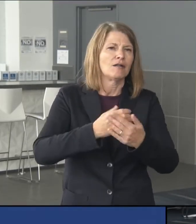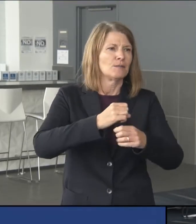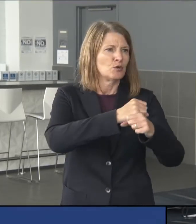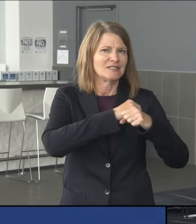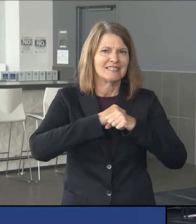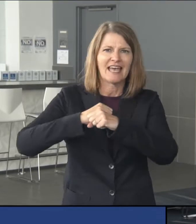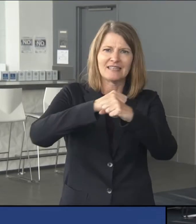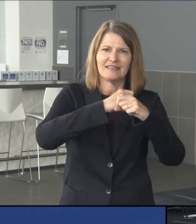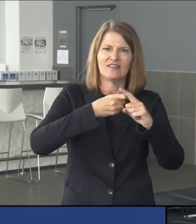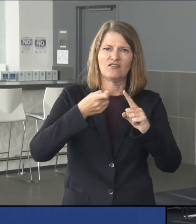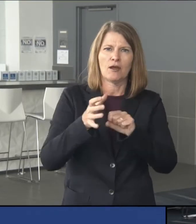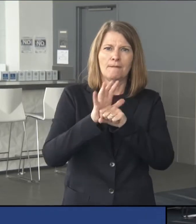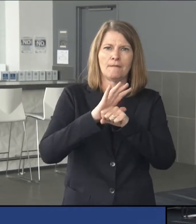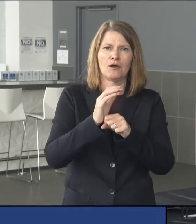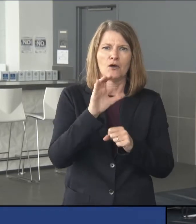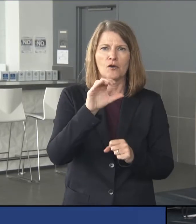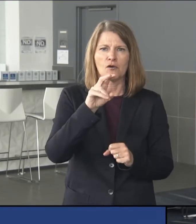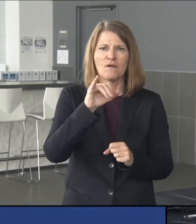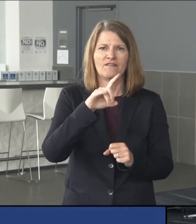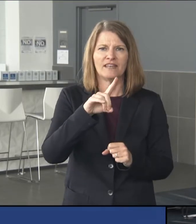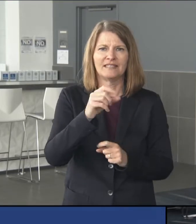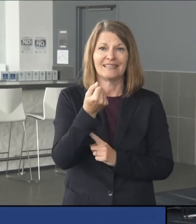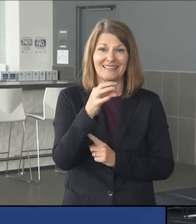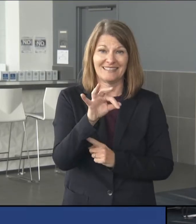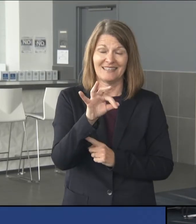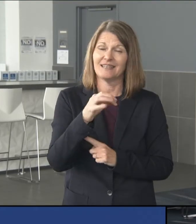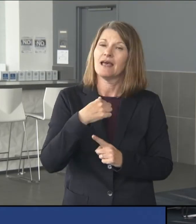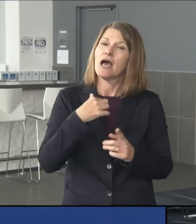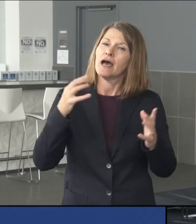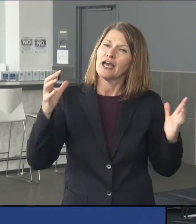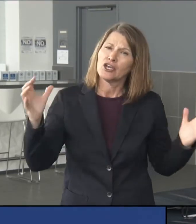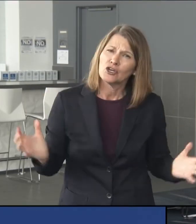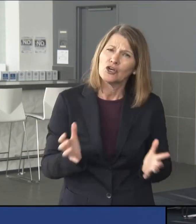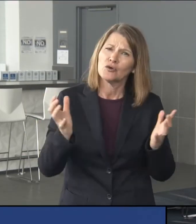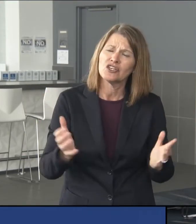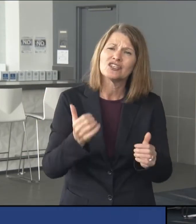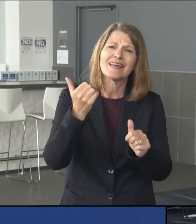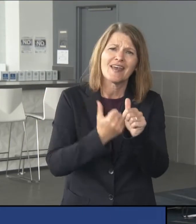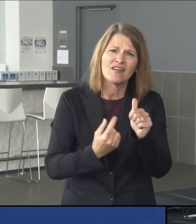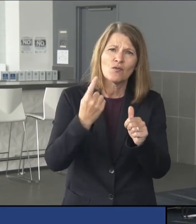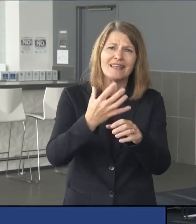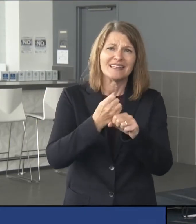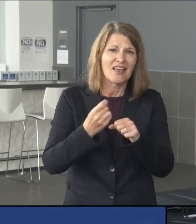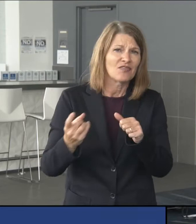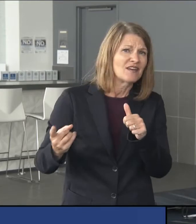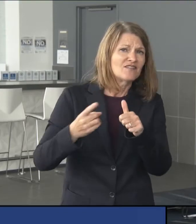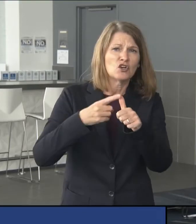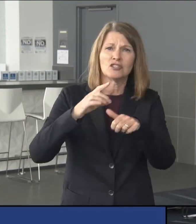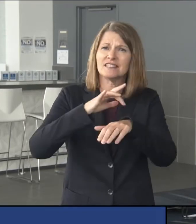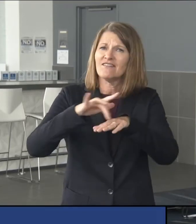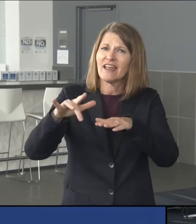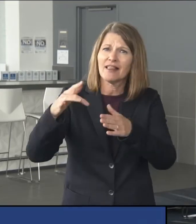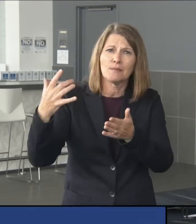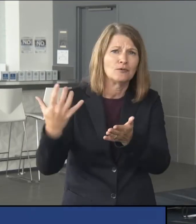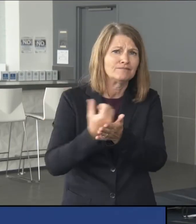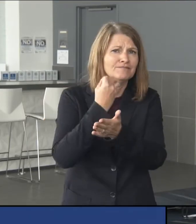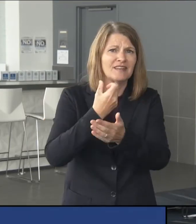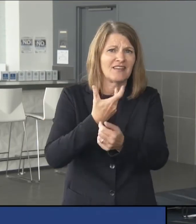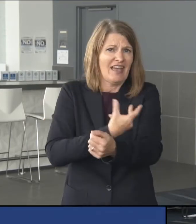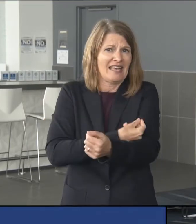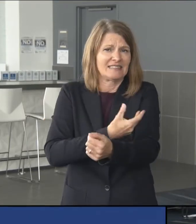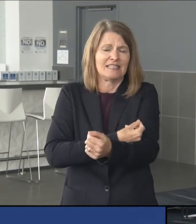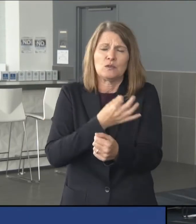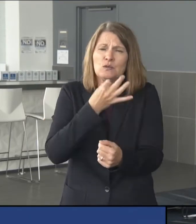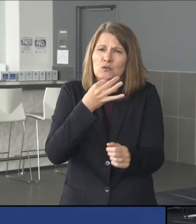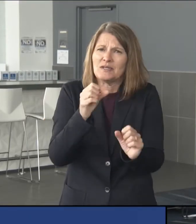from COVID-19. So I urge everyone to get the first available vaccine as soon as